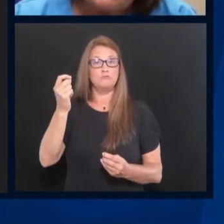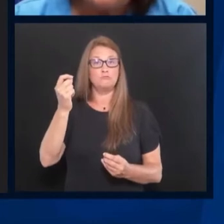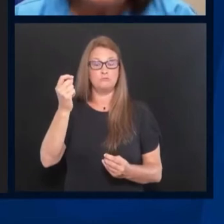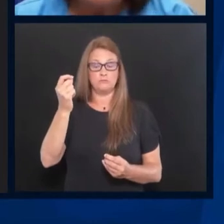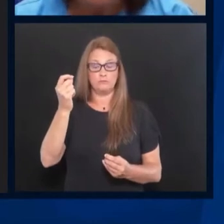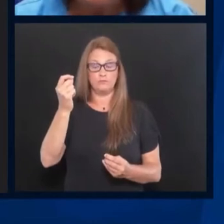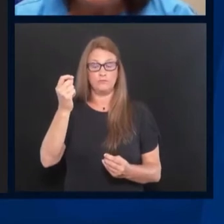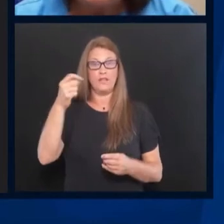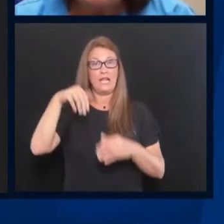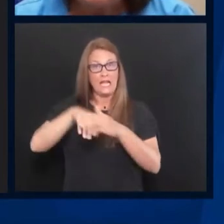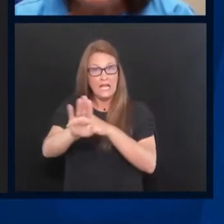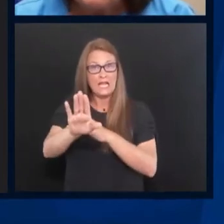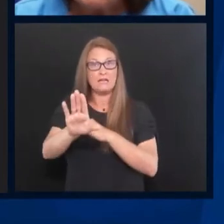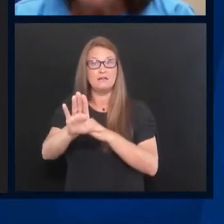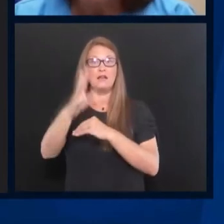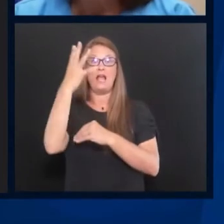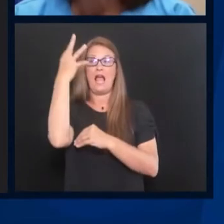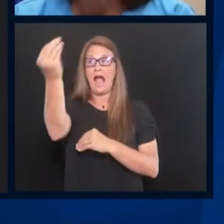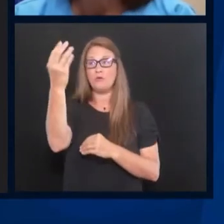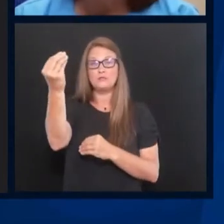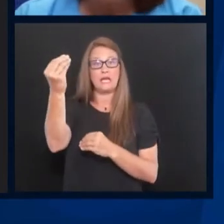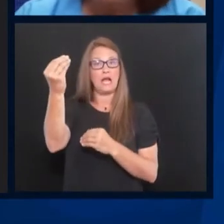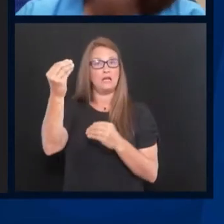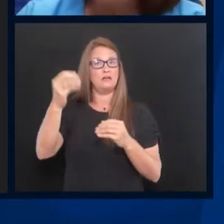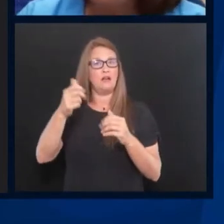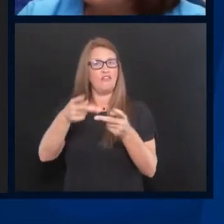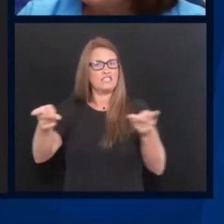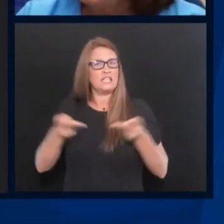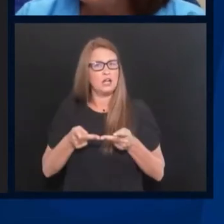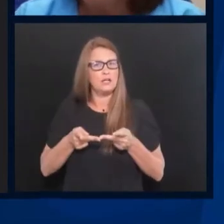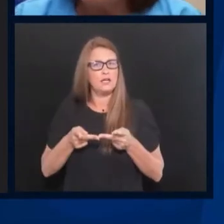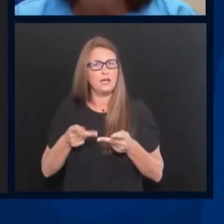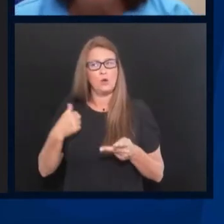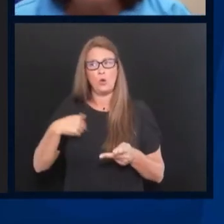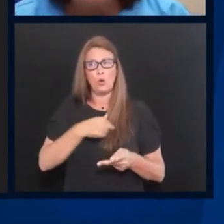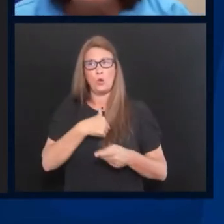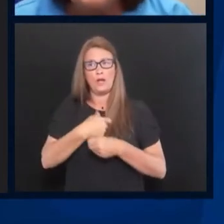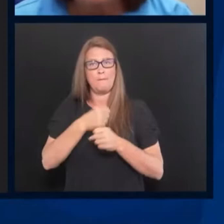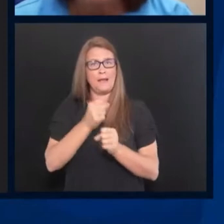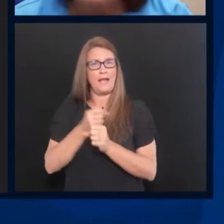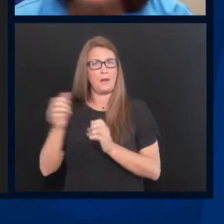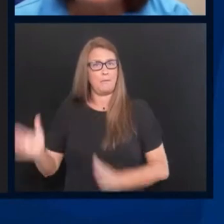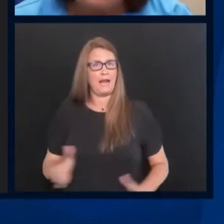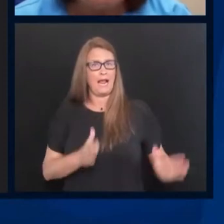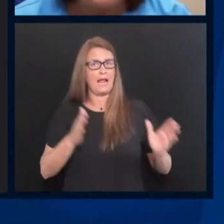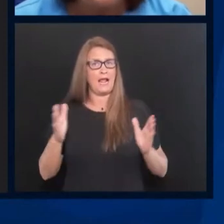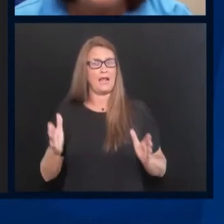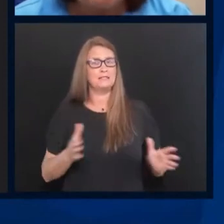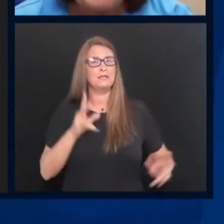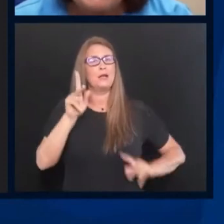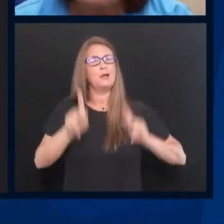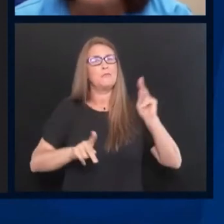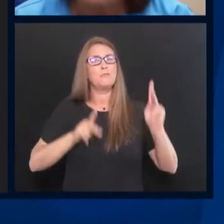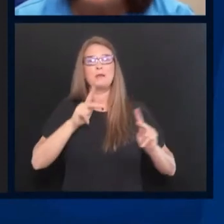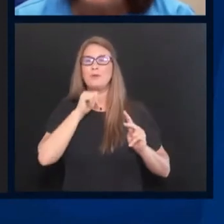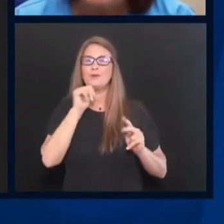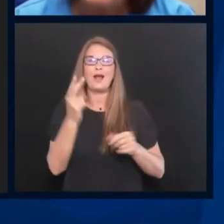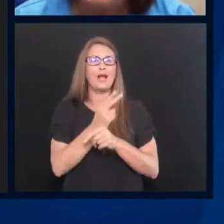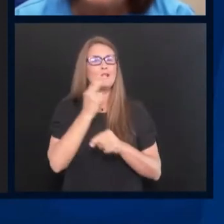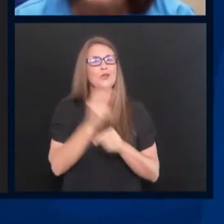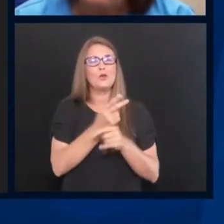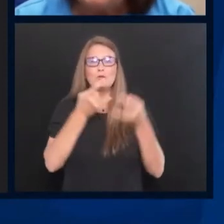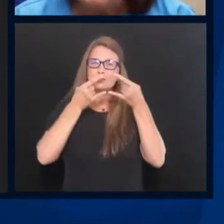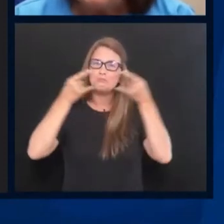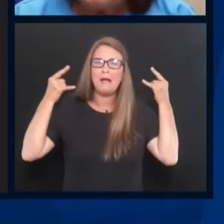outside facilities. When we made these plans, everybody had kind of slacked off on wearing masks and